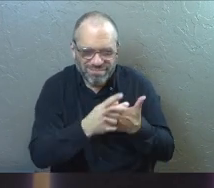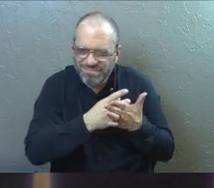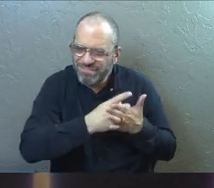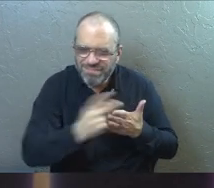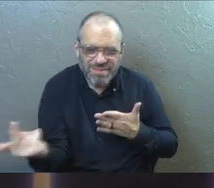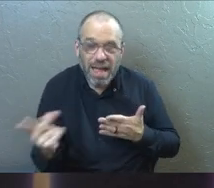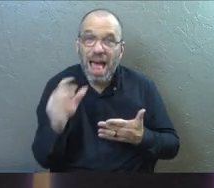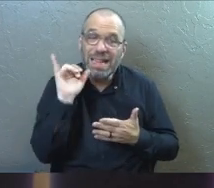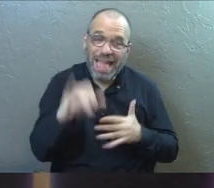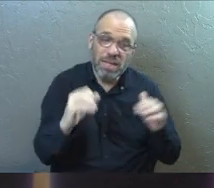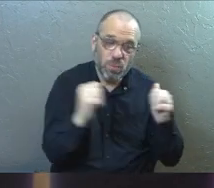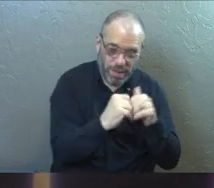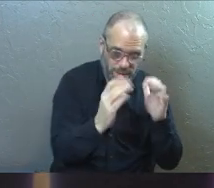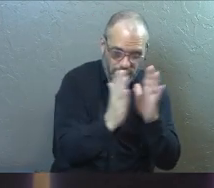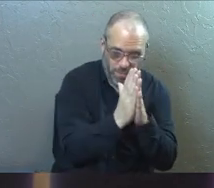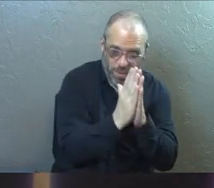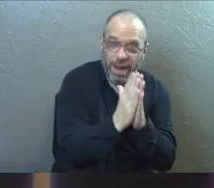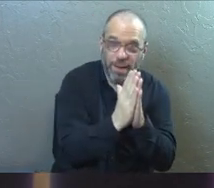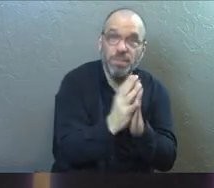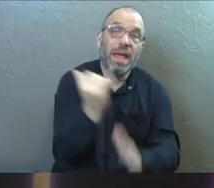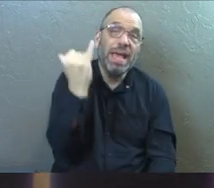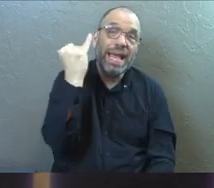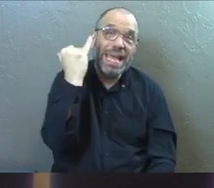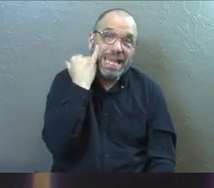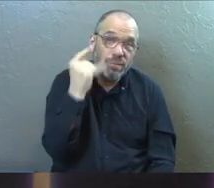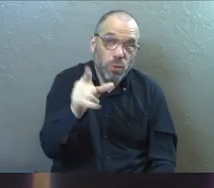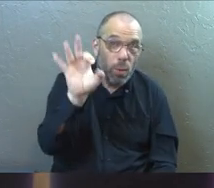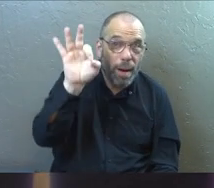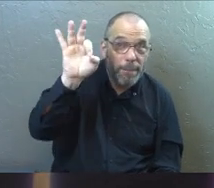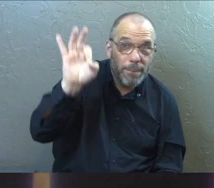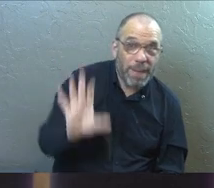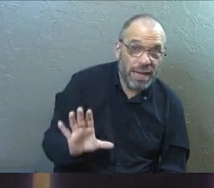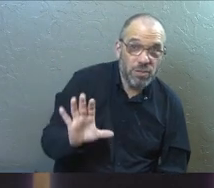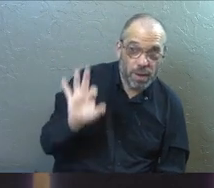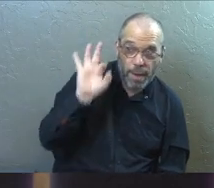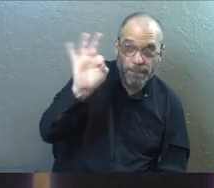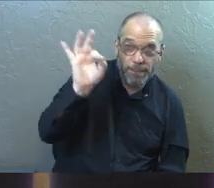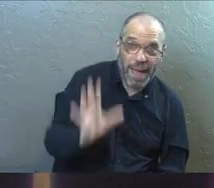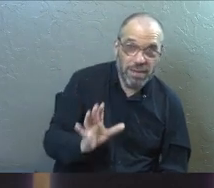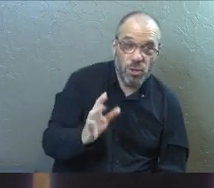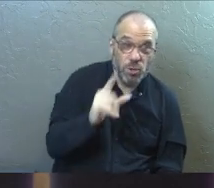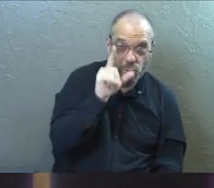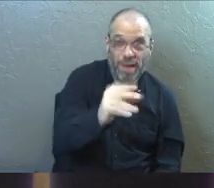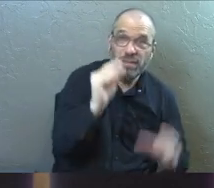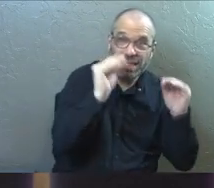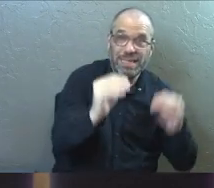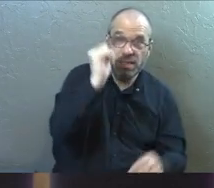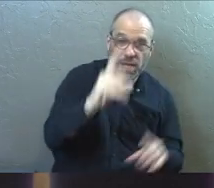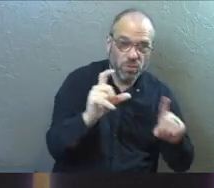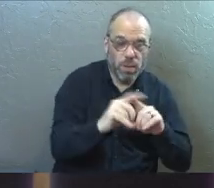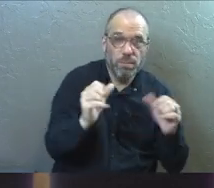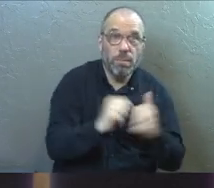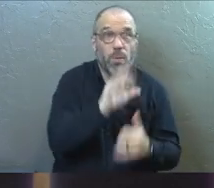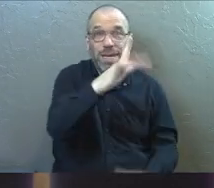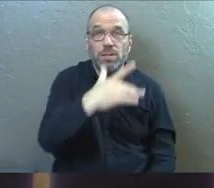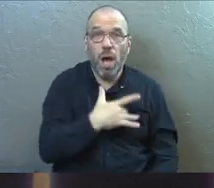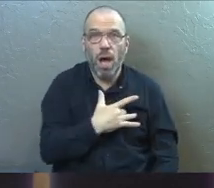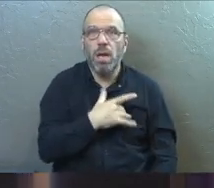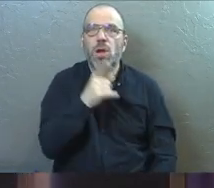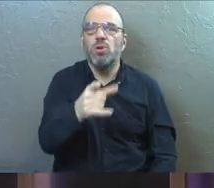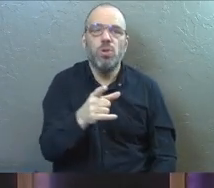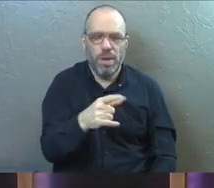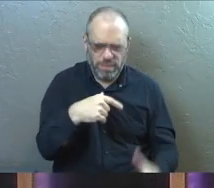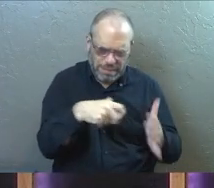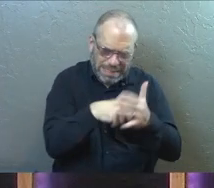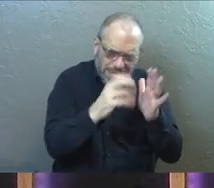That's where prayer comes in. If you're a pastor today, you need to teach God's word, but with his heart. That means you've got